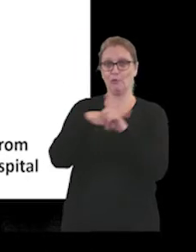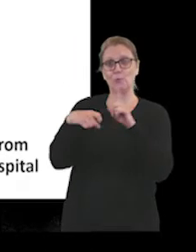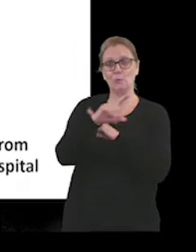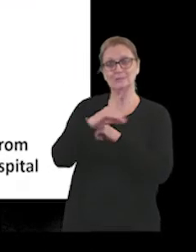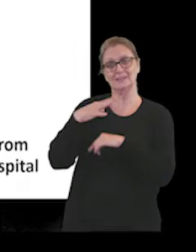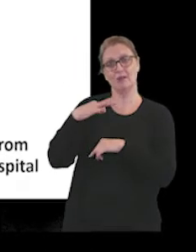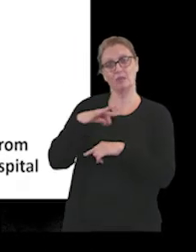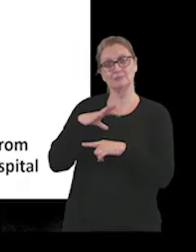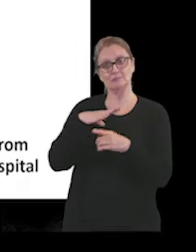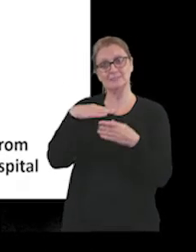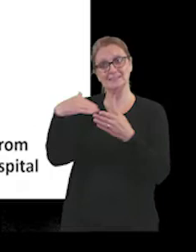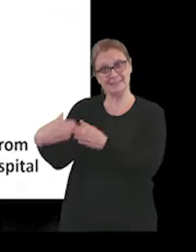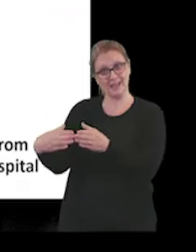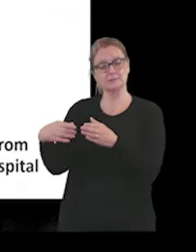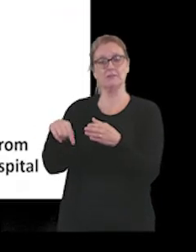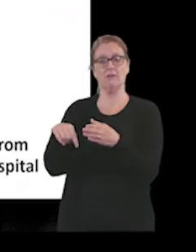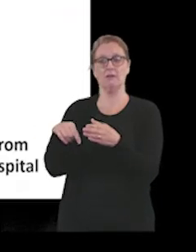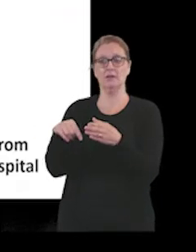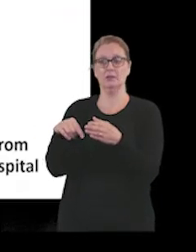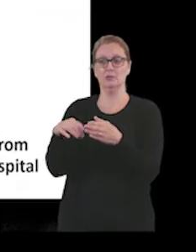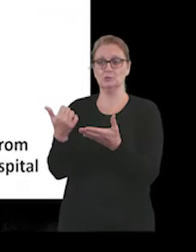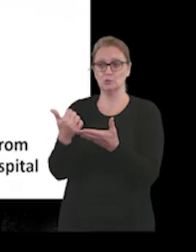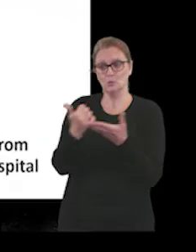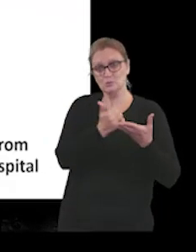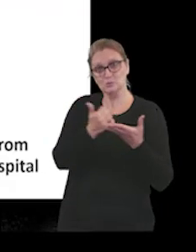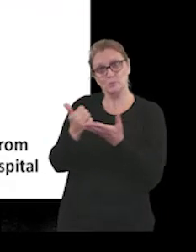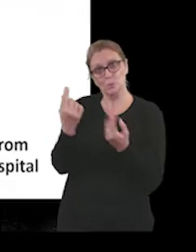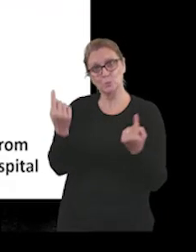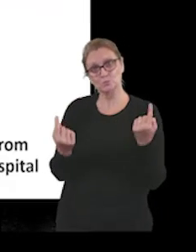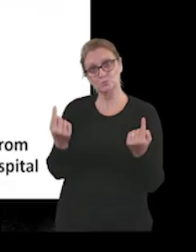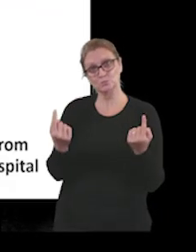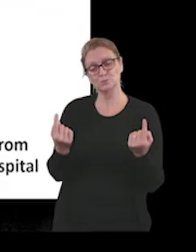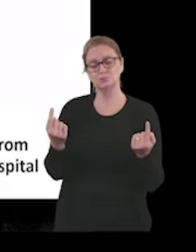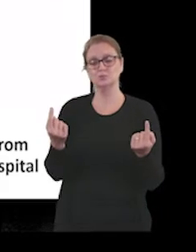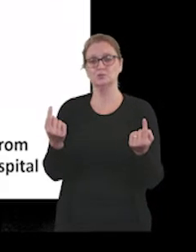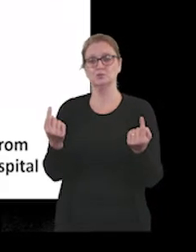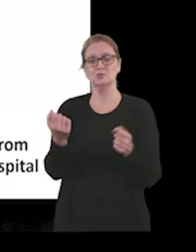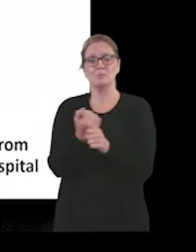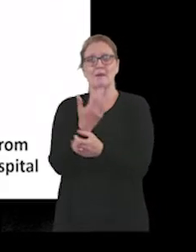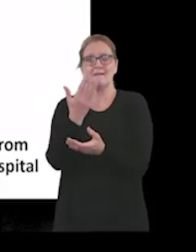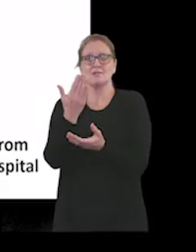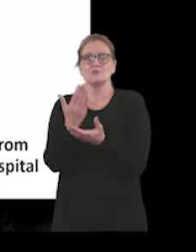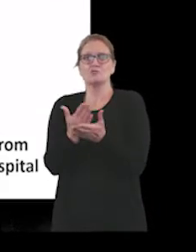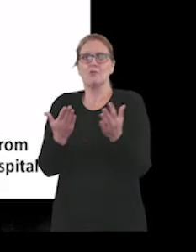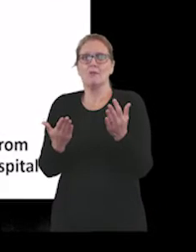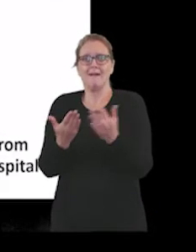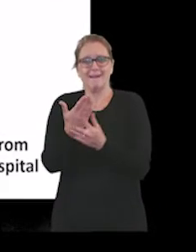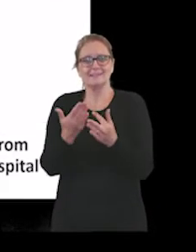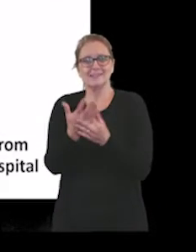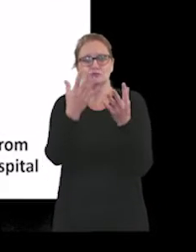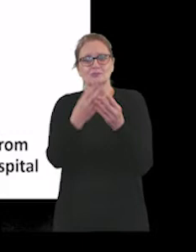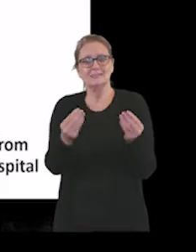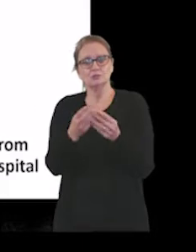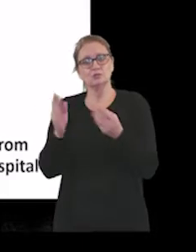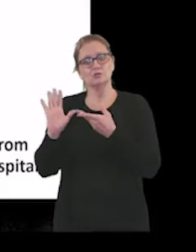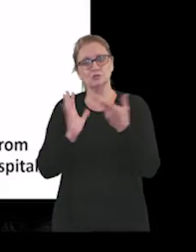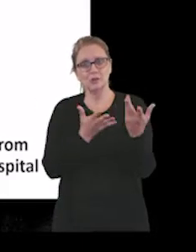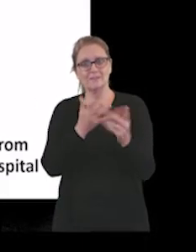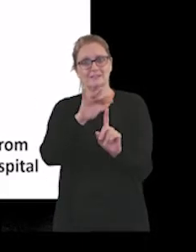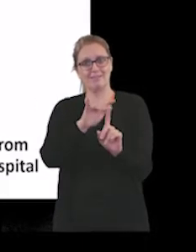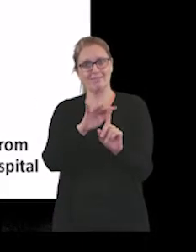other charities to help support each other to make access to these sorts of services